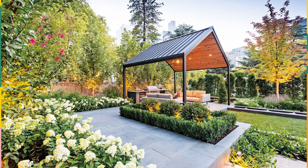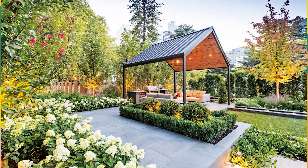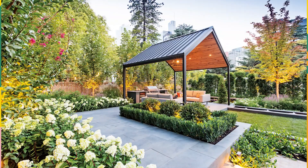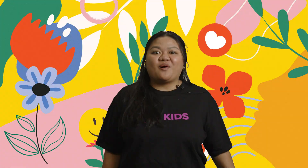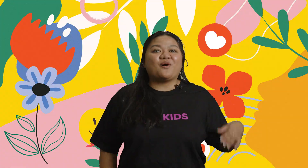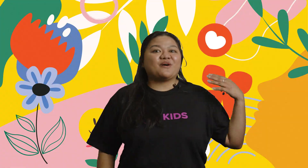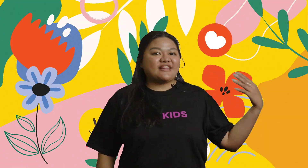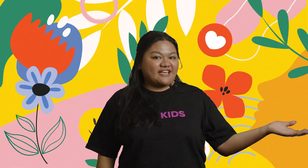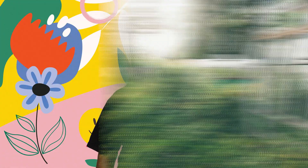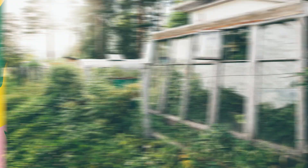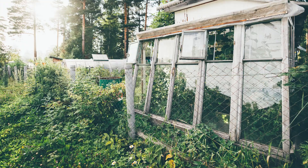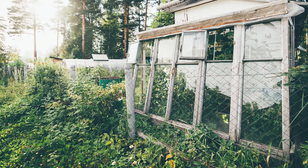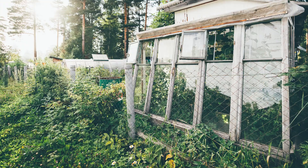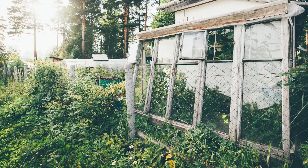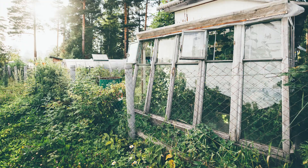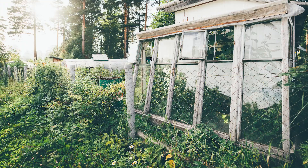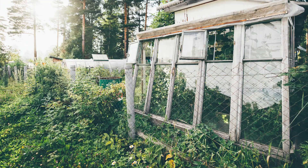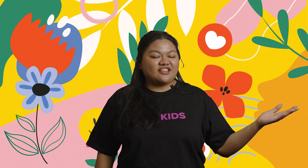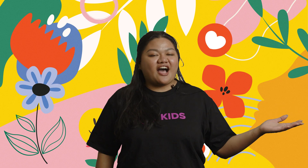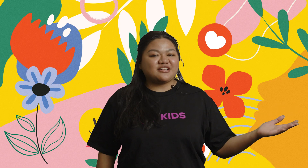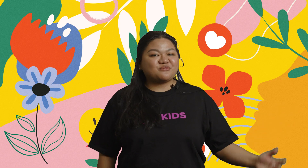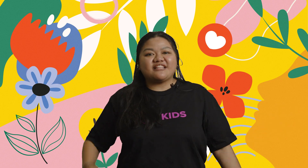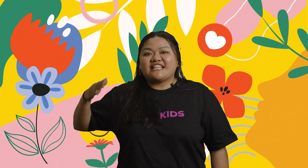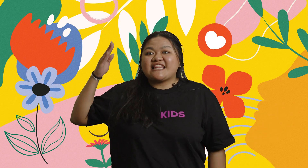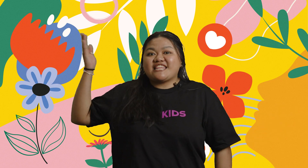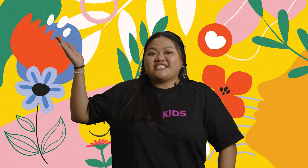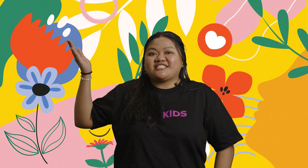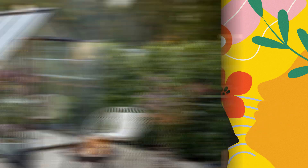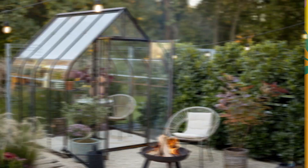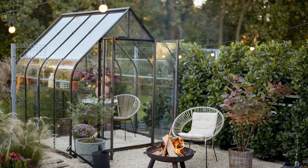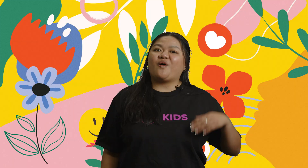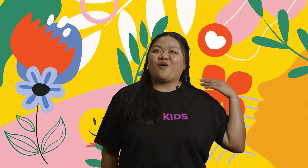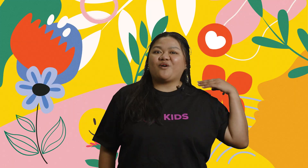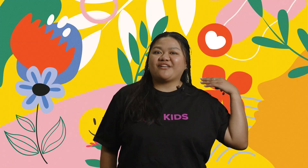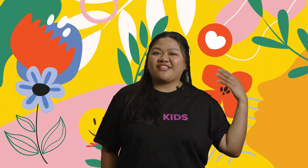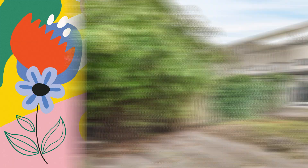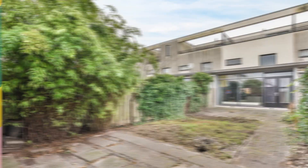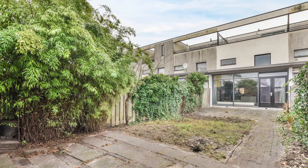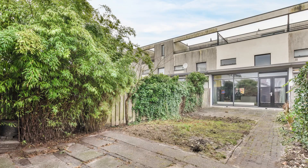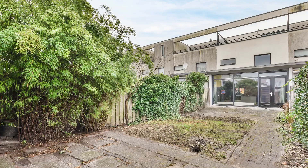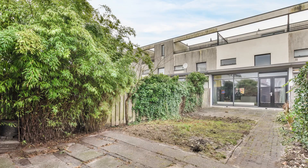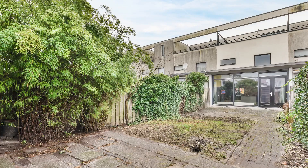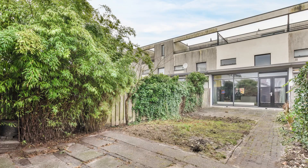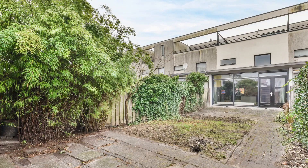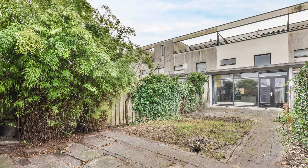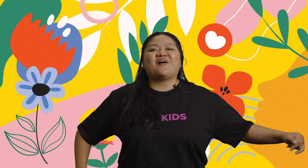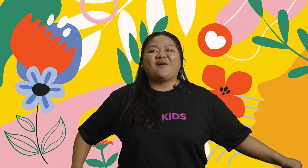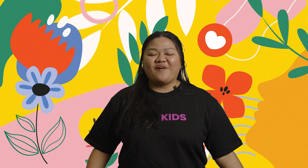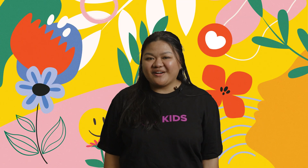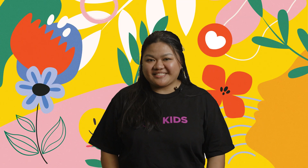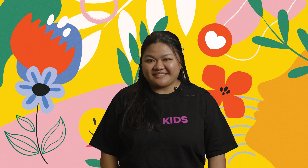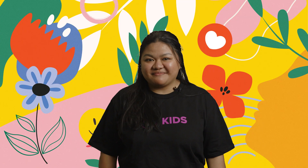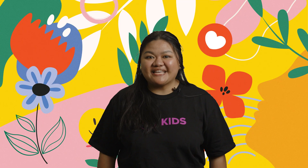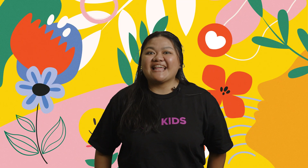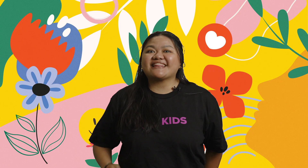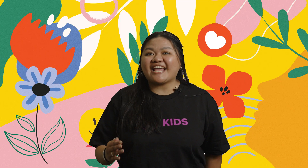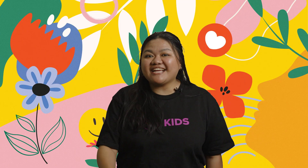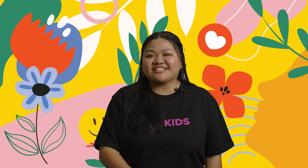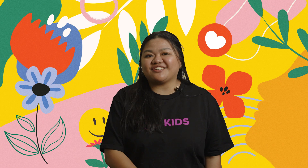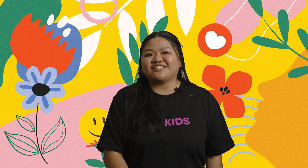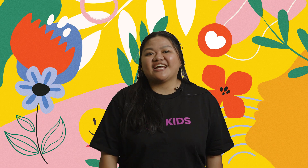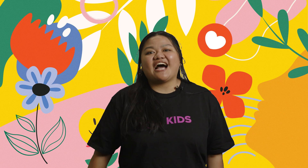This or this? Last one. This or this? Awesome.